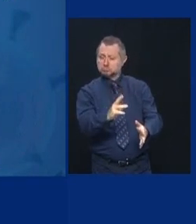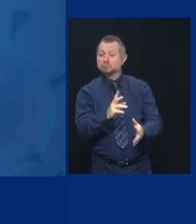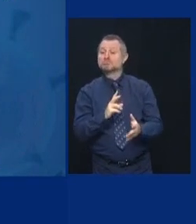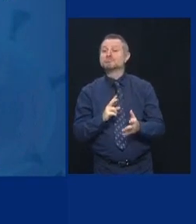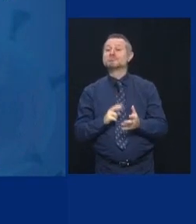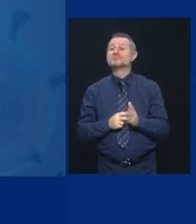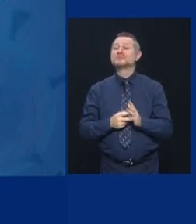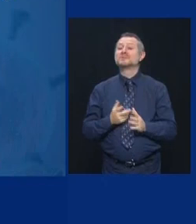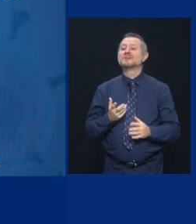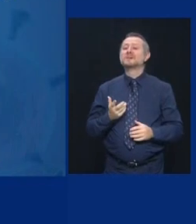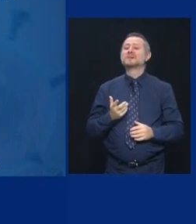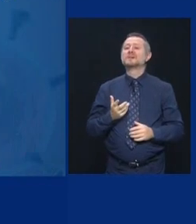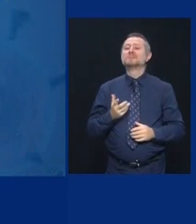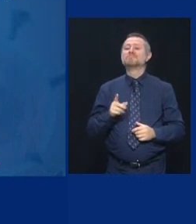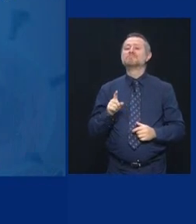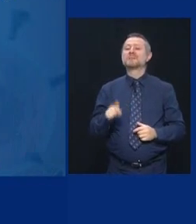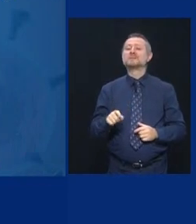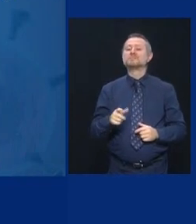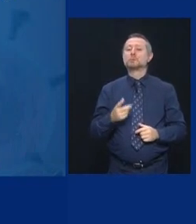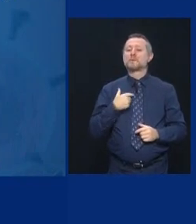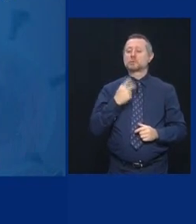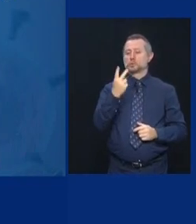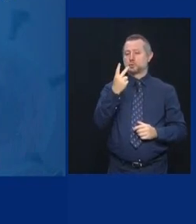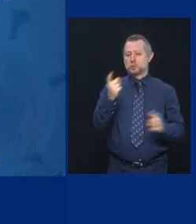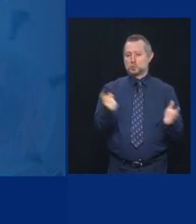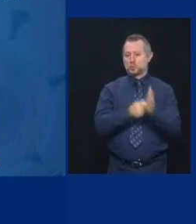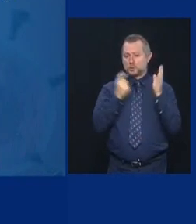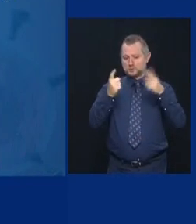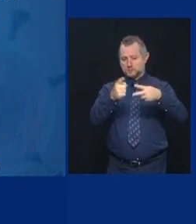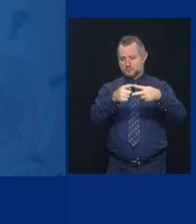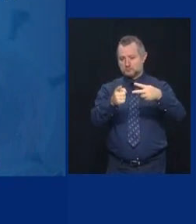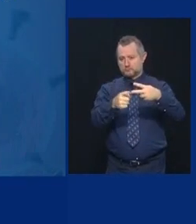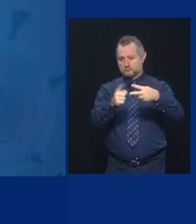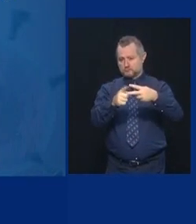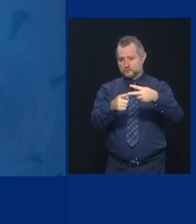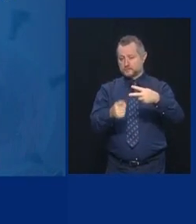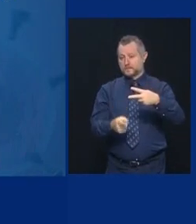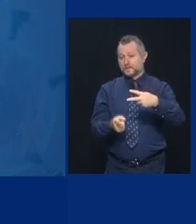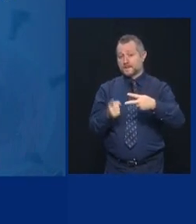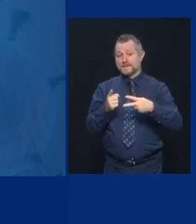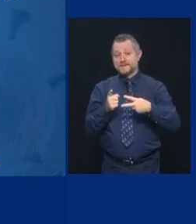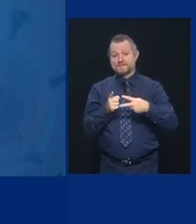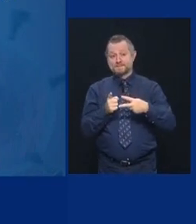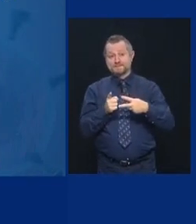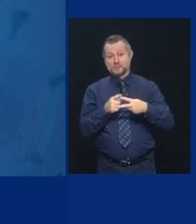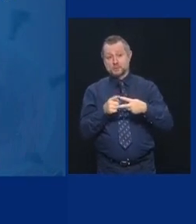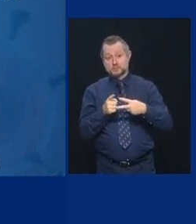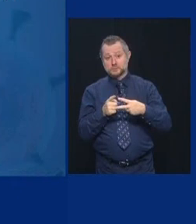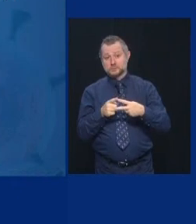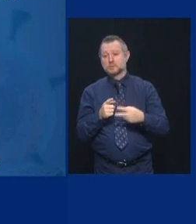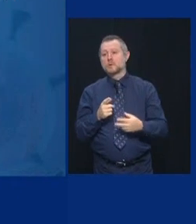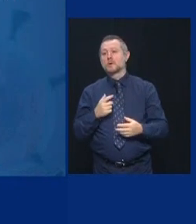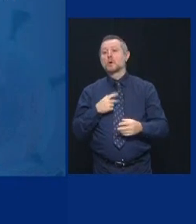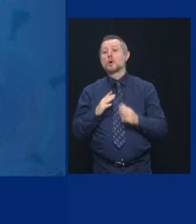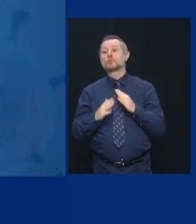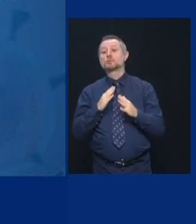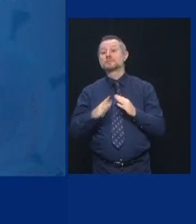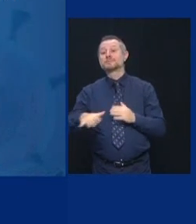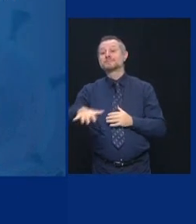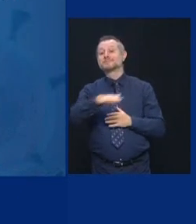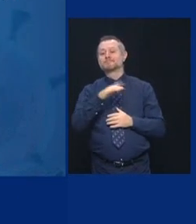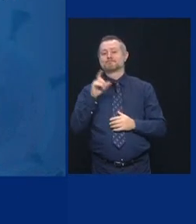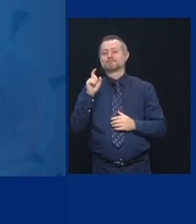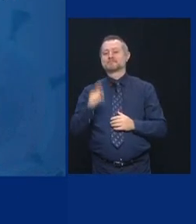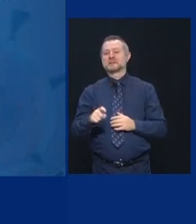with two conditions. One, the community must agree,